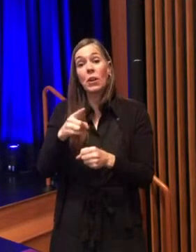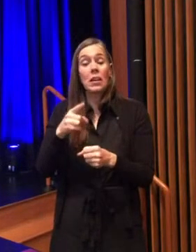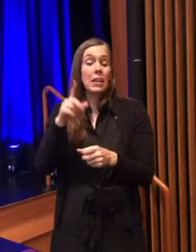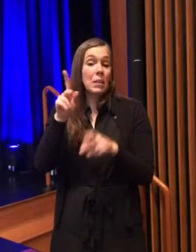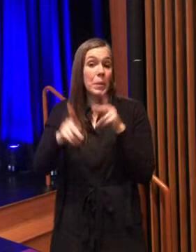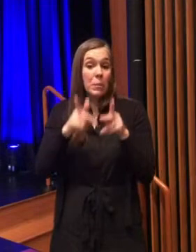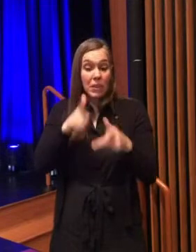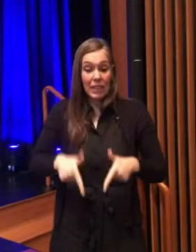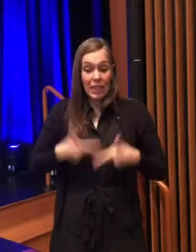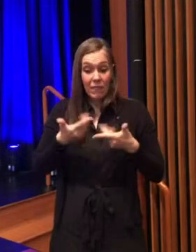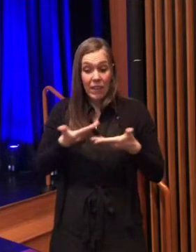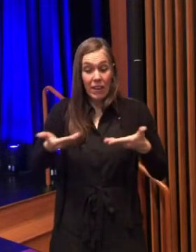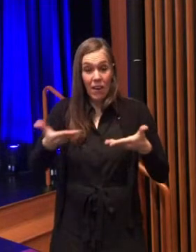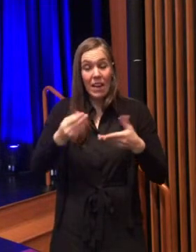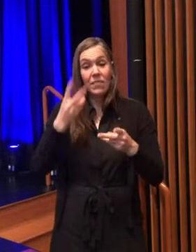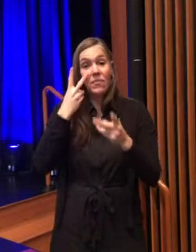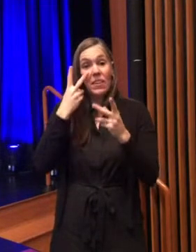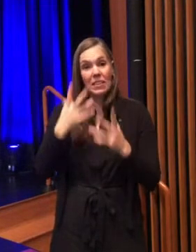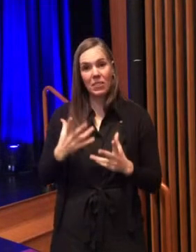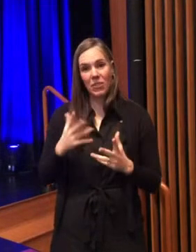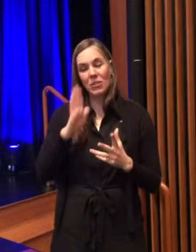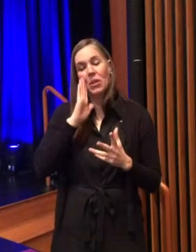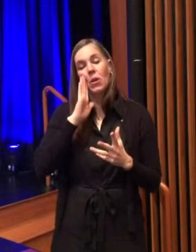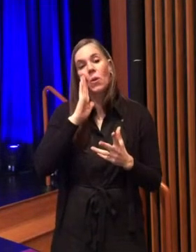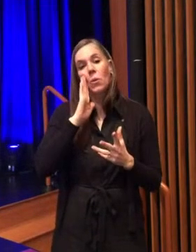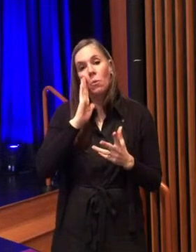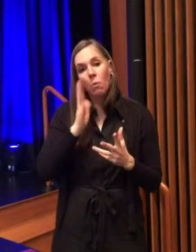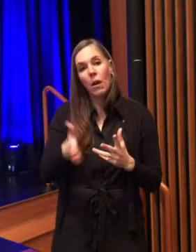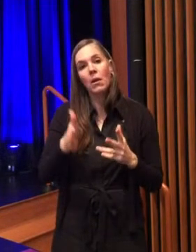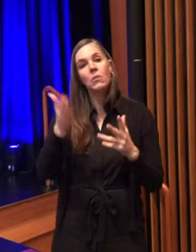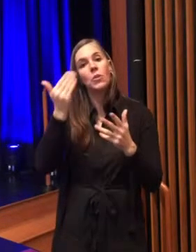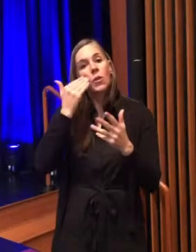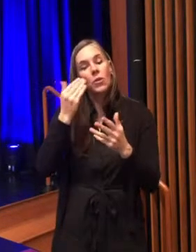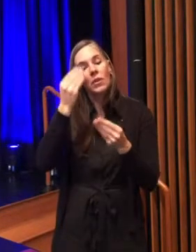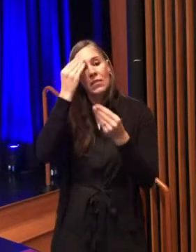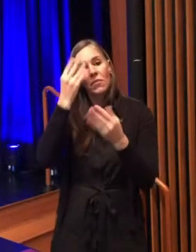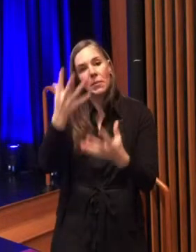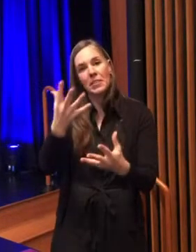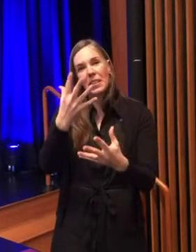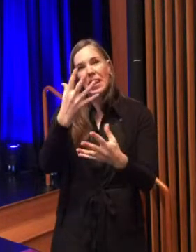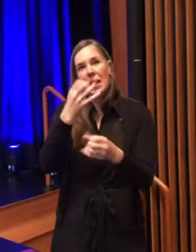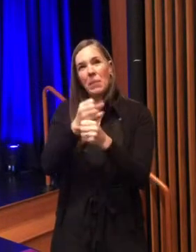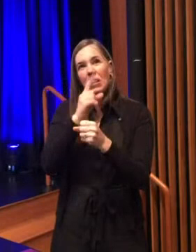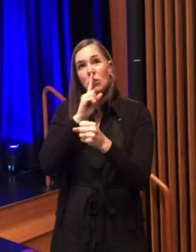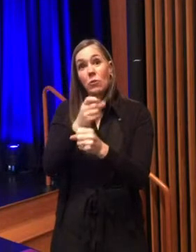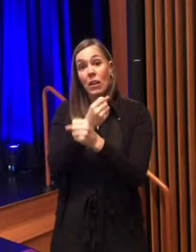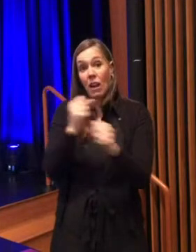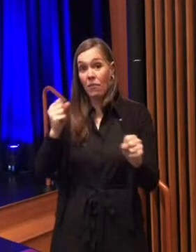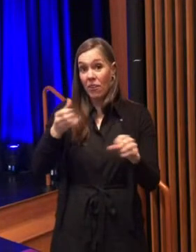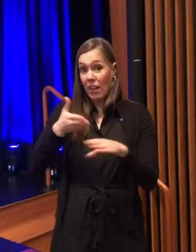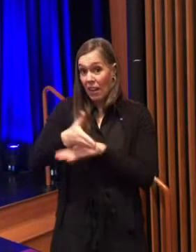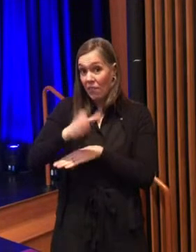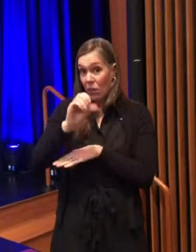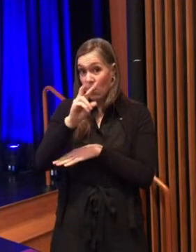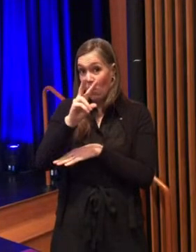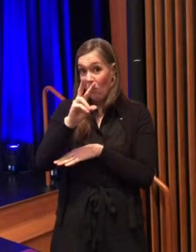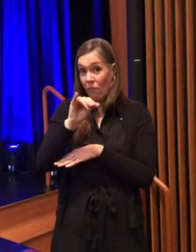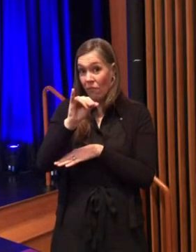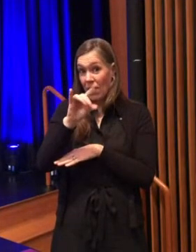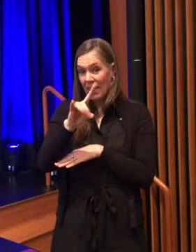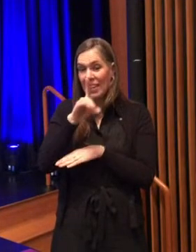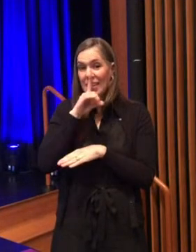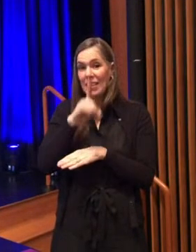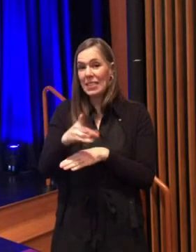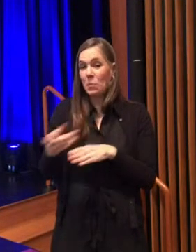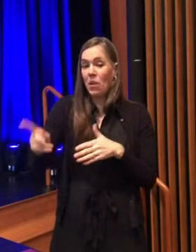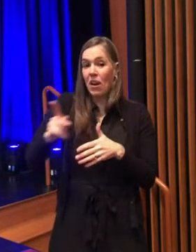an equitable economic recovery from covet a really huge priority and lastly sound government sound